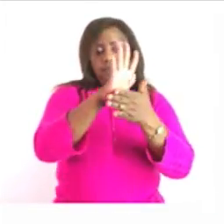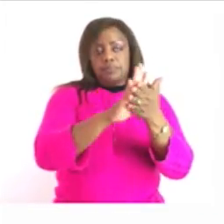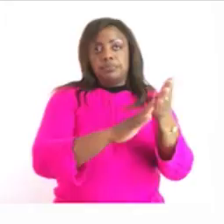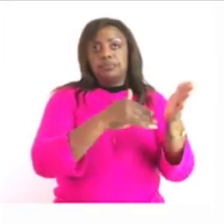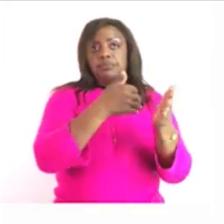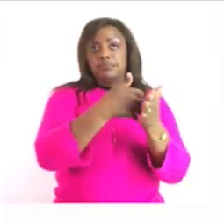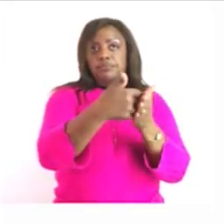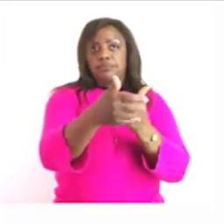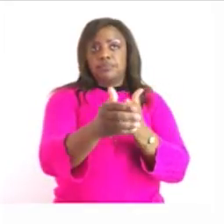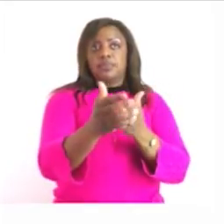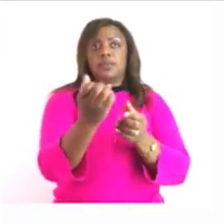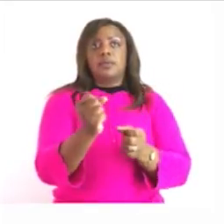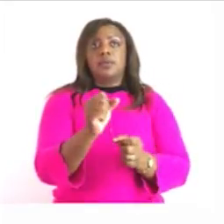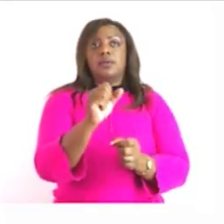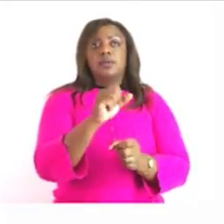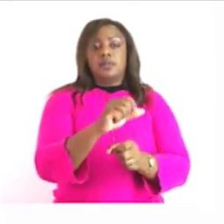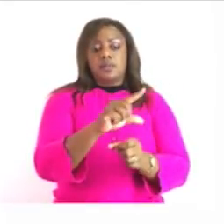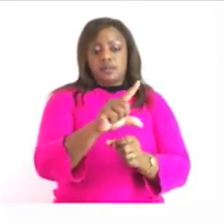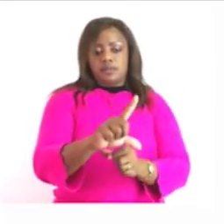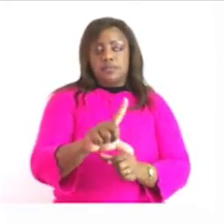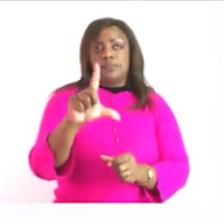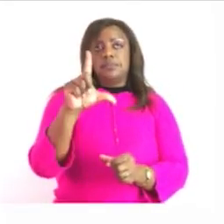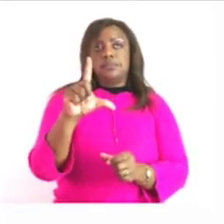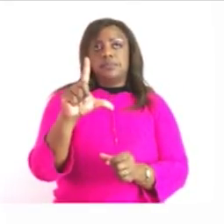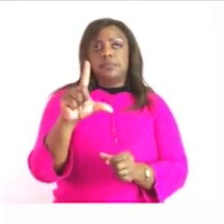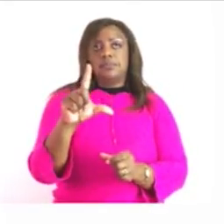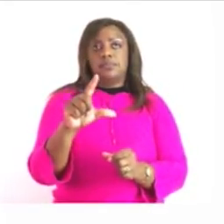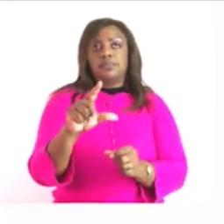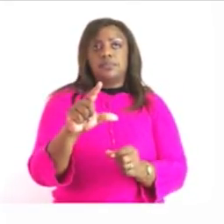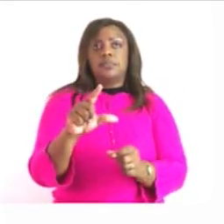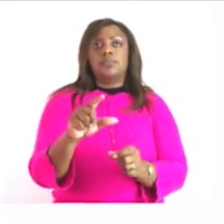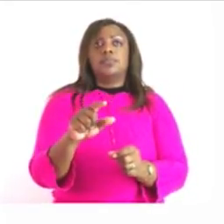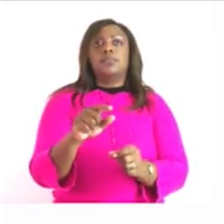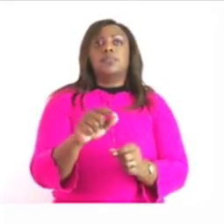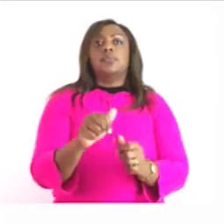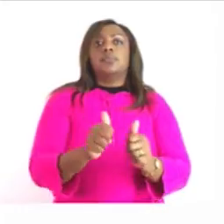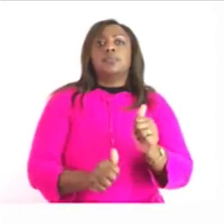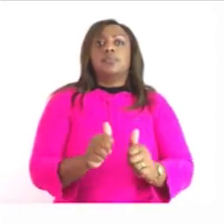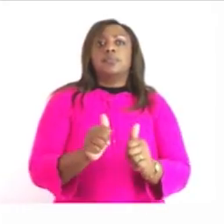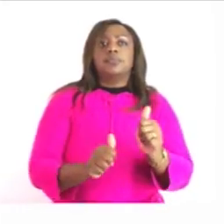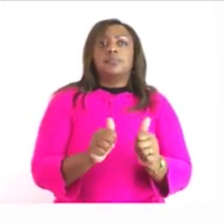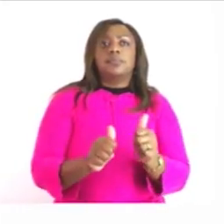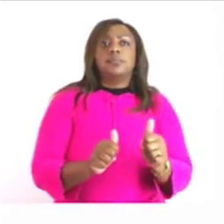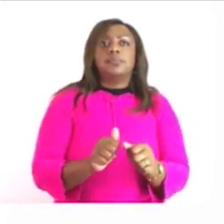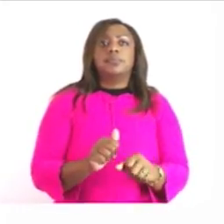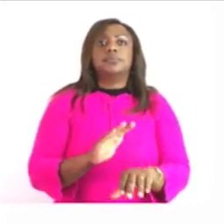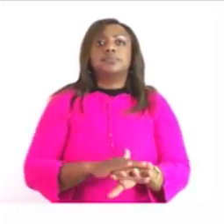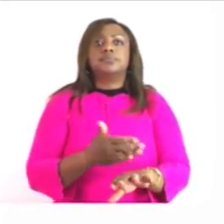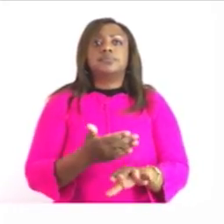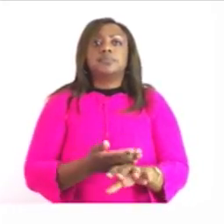length mass time and temperature we do this um practical